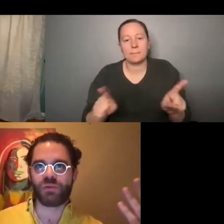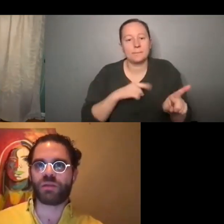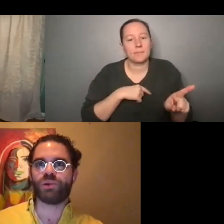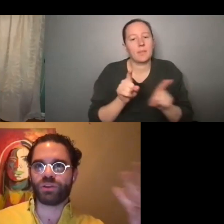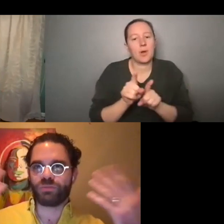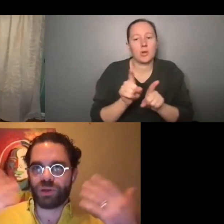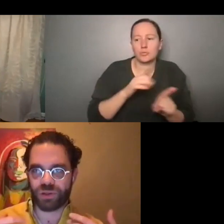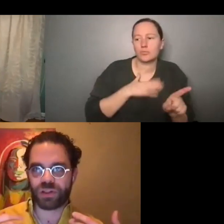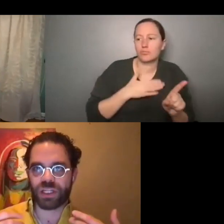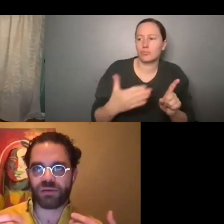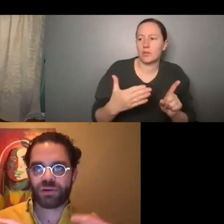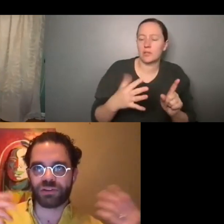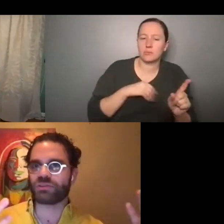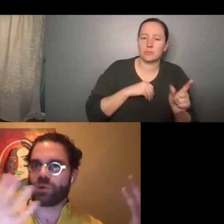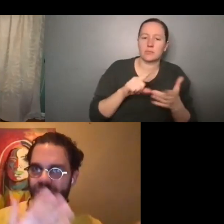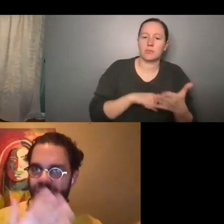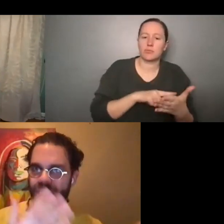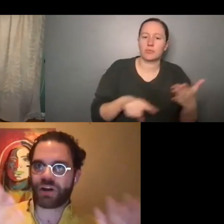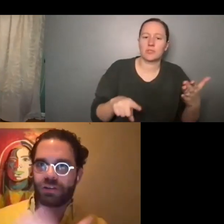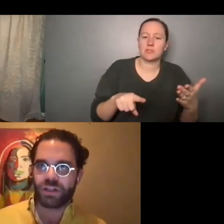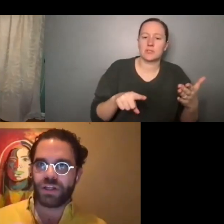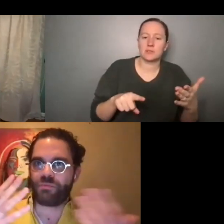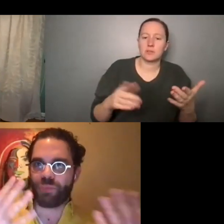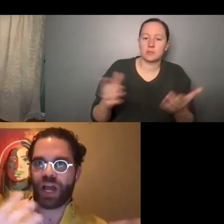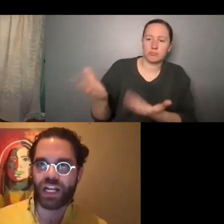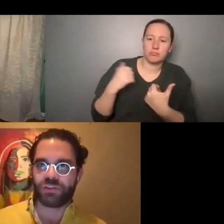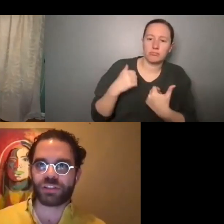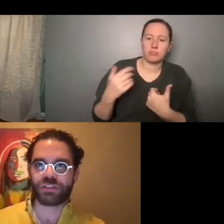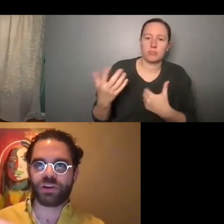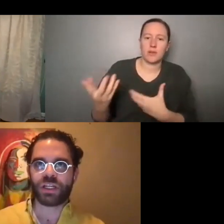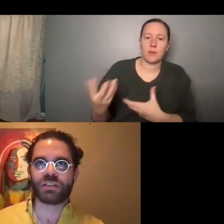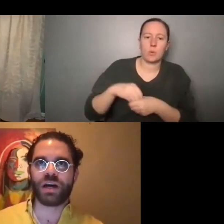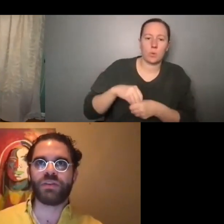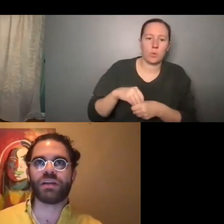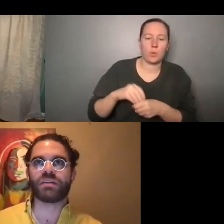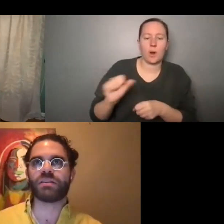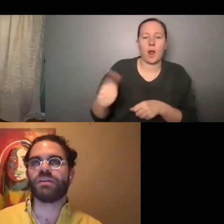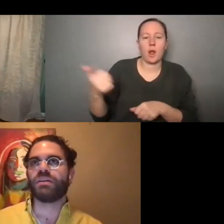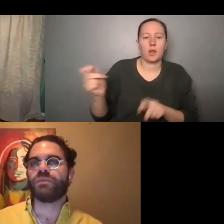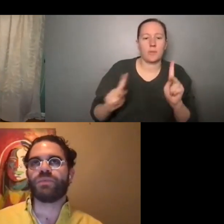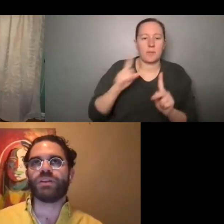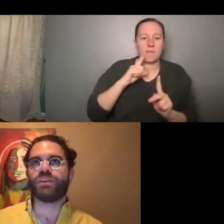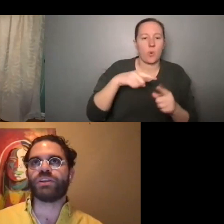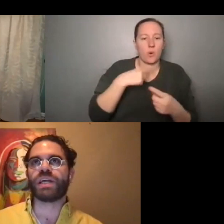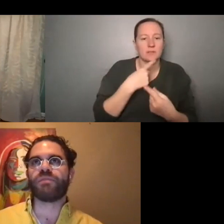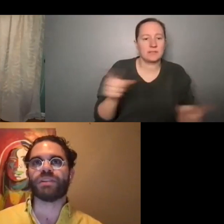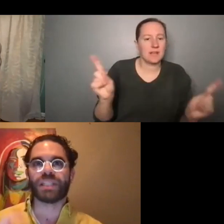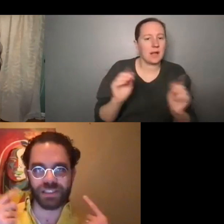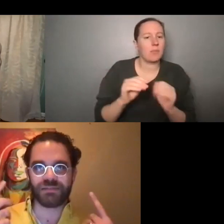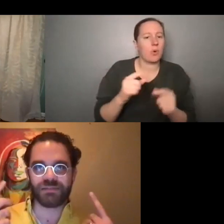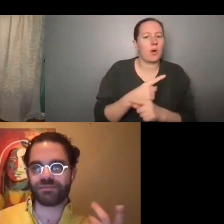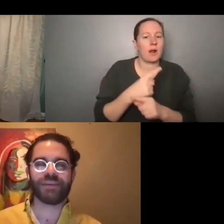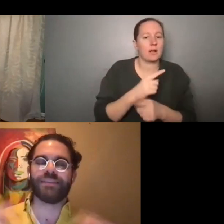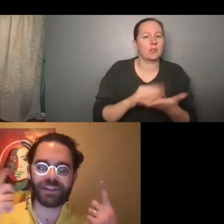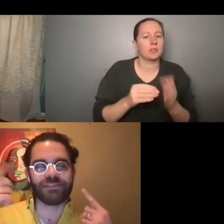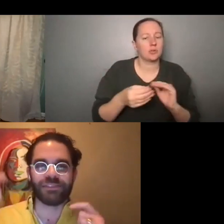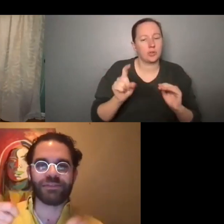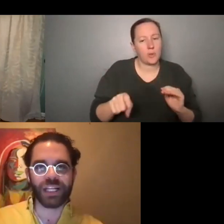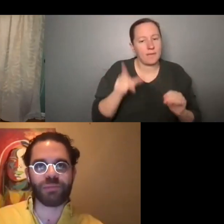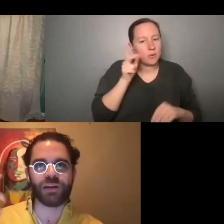criticism and want to bring those people to the table too, so we can tell a more accurate story. So I think it's, you just have to listen,